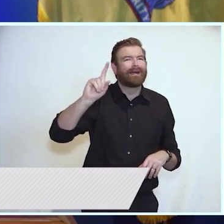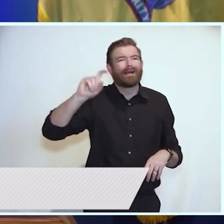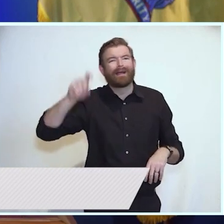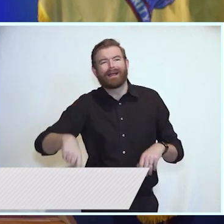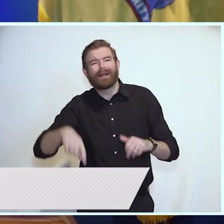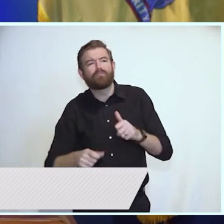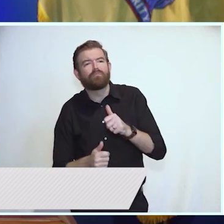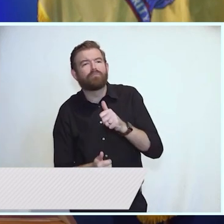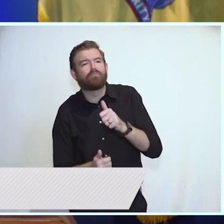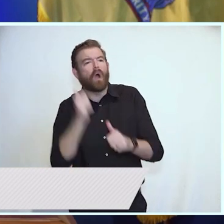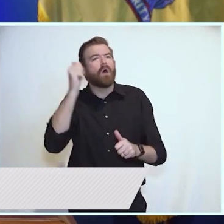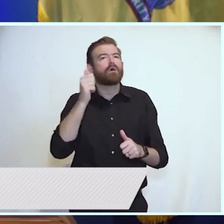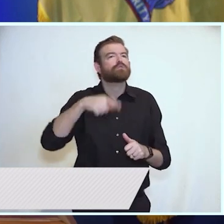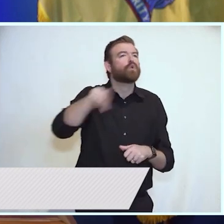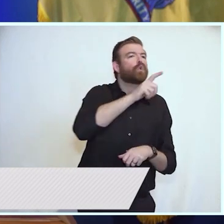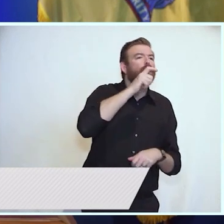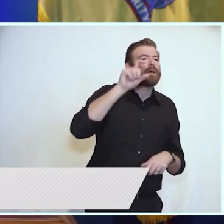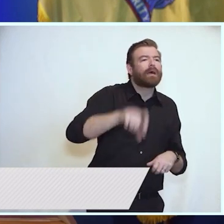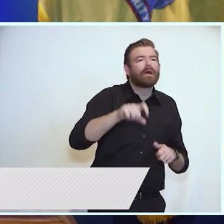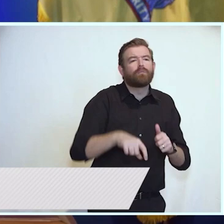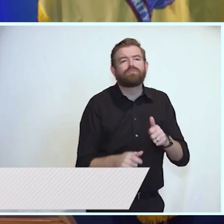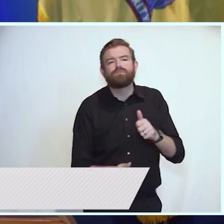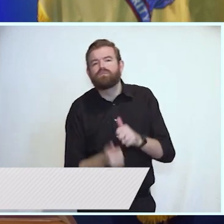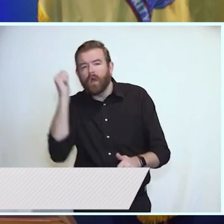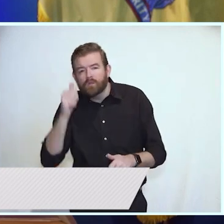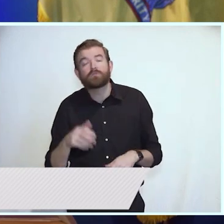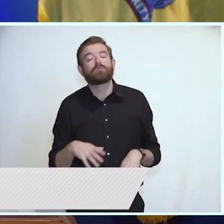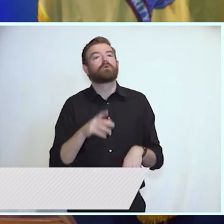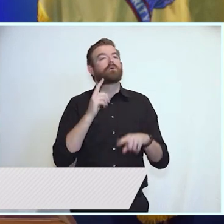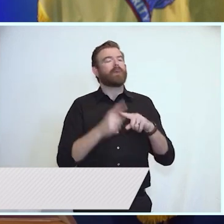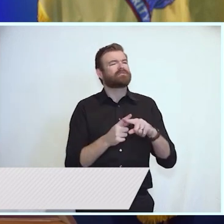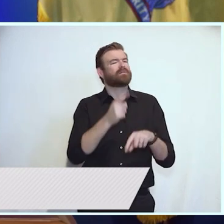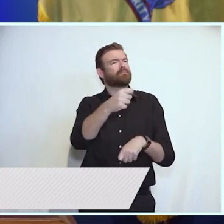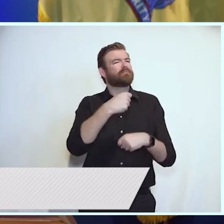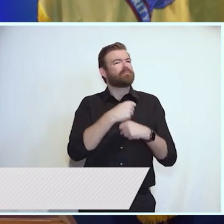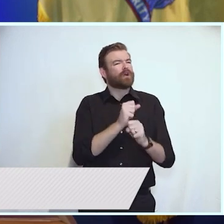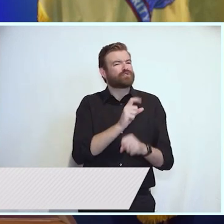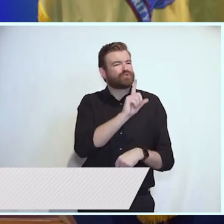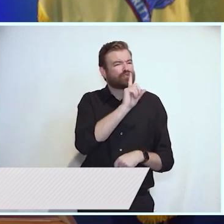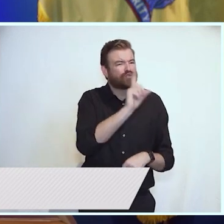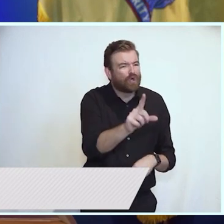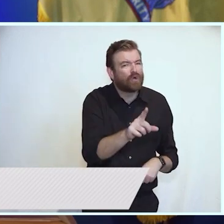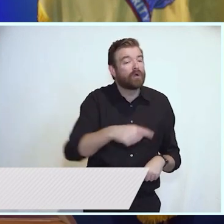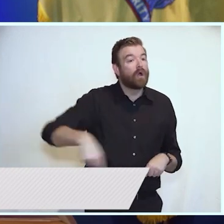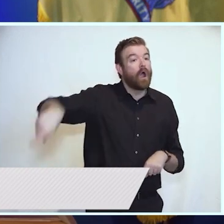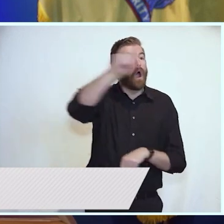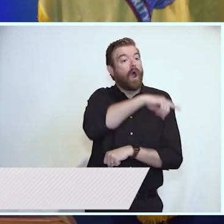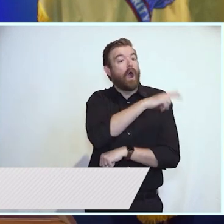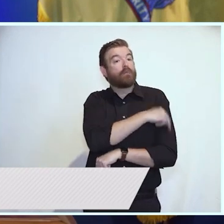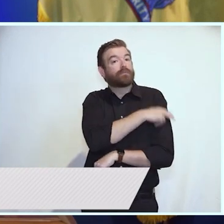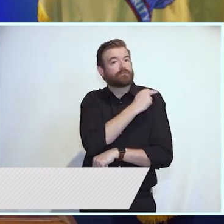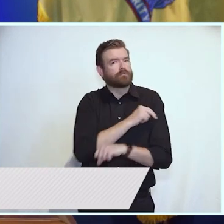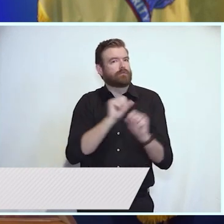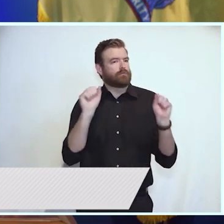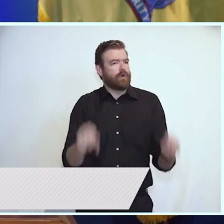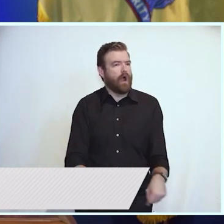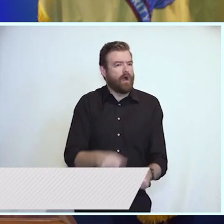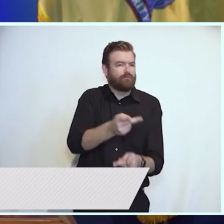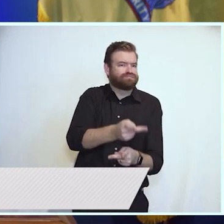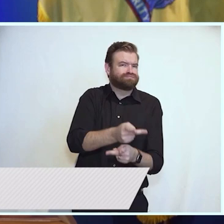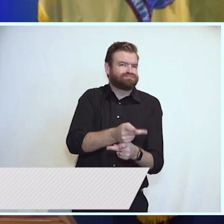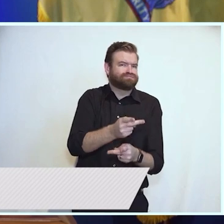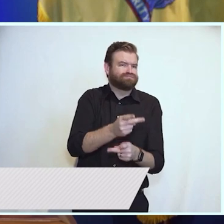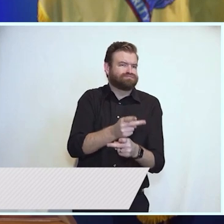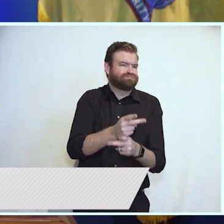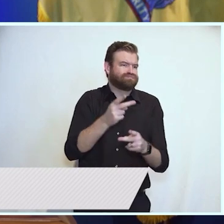residents who most need them. A response that protects the ability of our hospitals to care for the hundreds of New Jerseyans entering